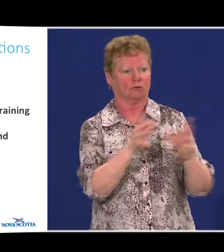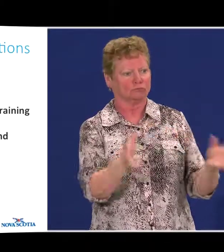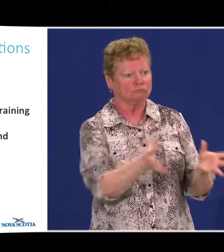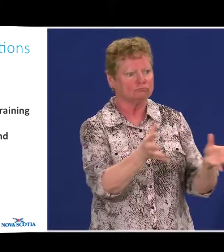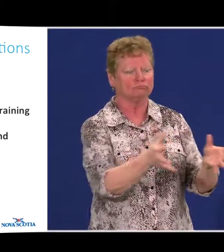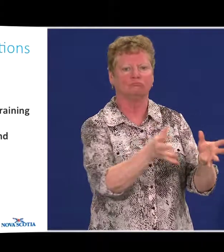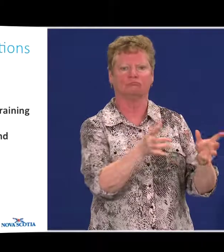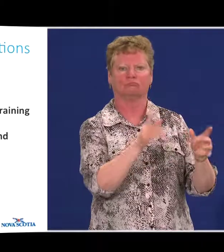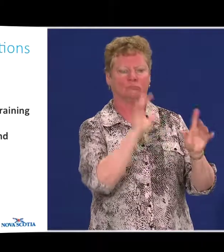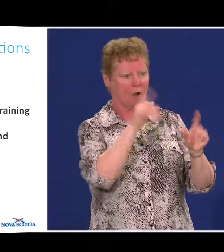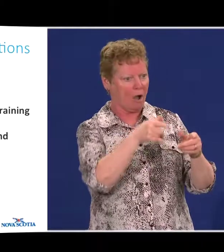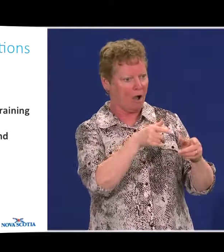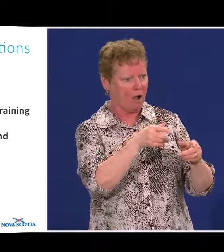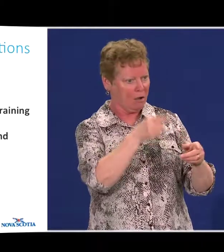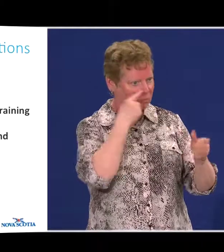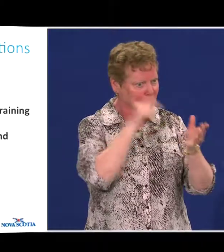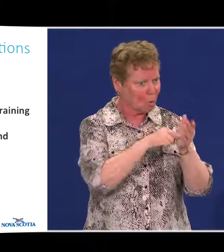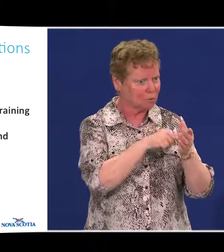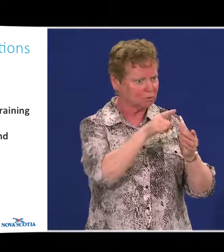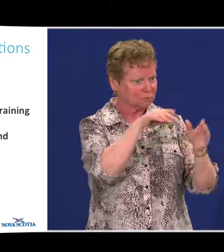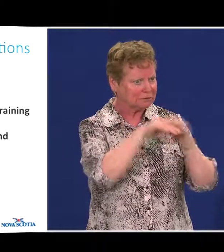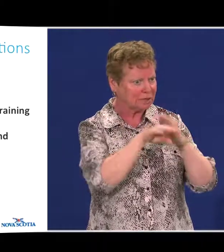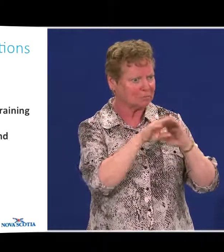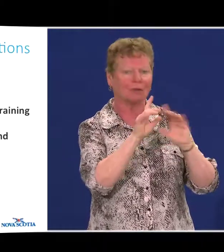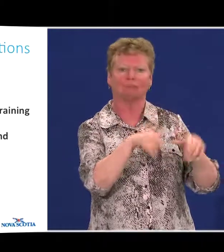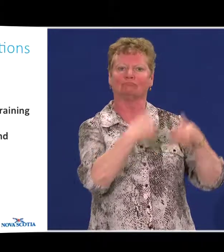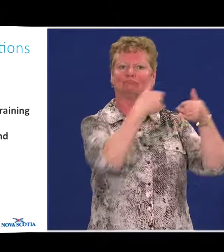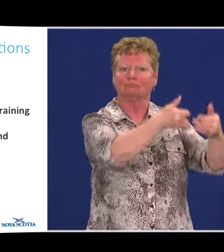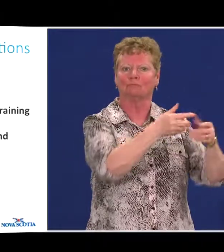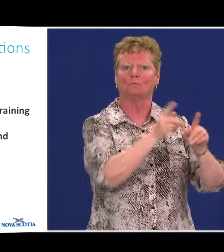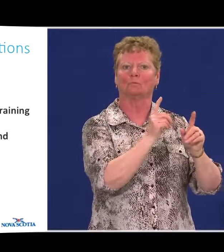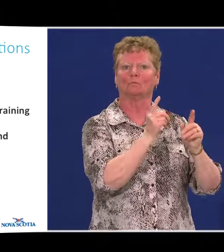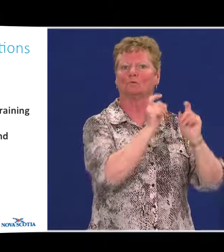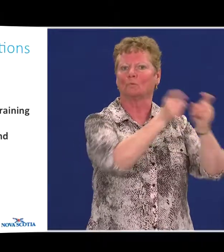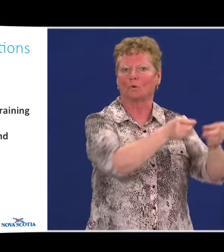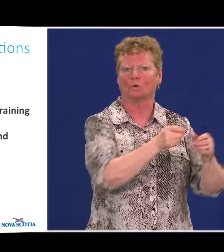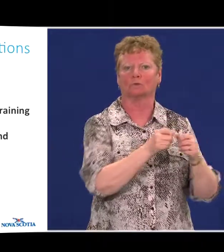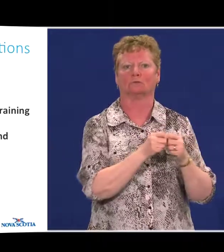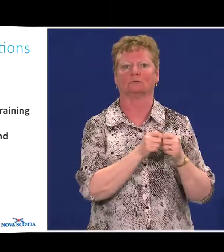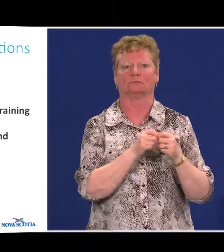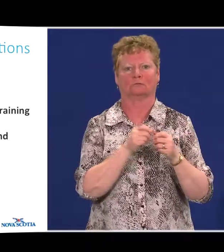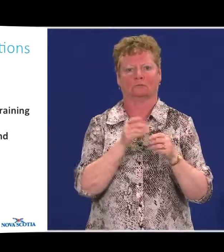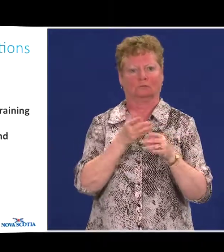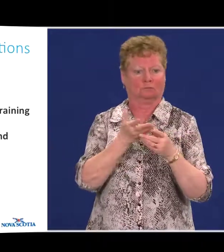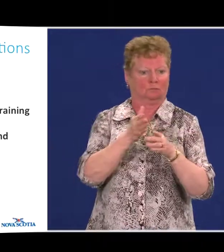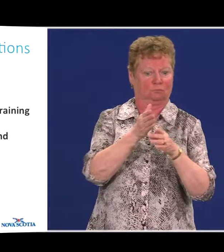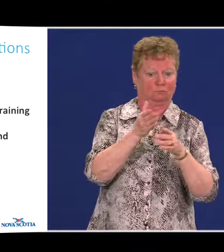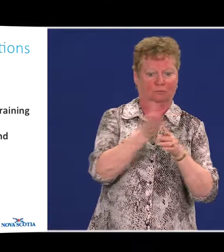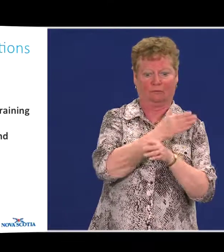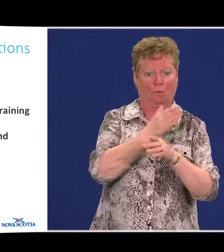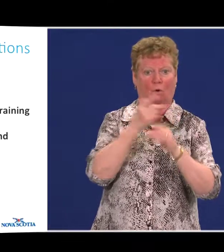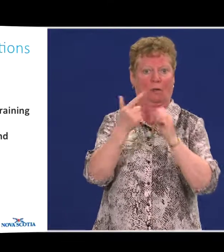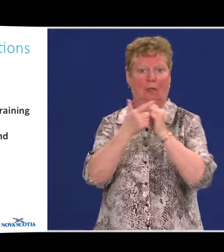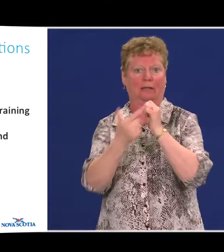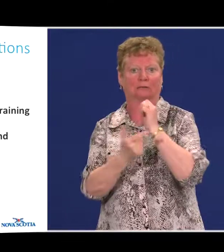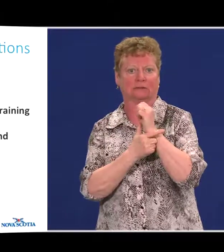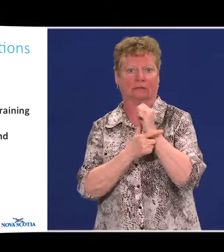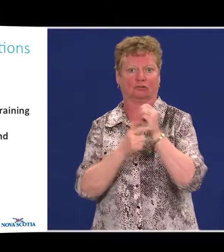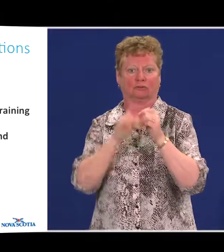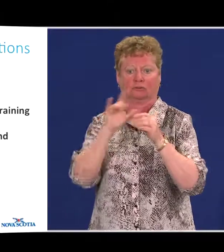observing accessibility guidelines and standards before the legislation or standards are